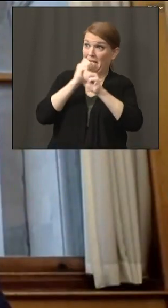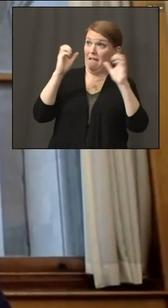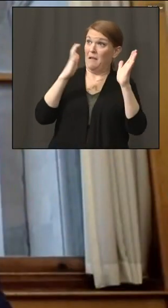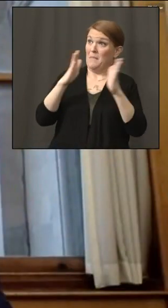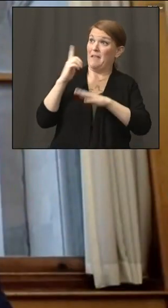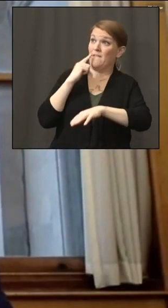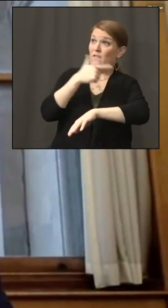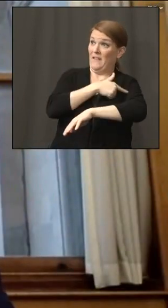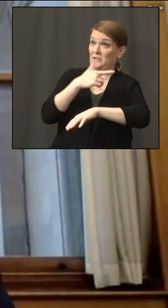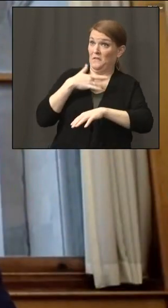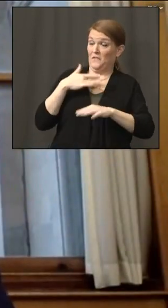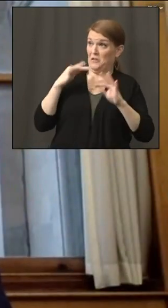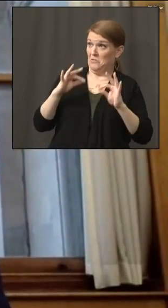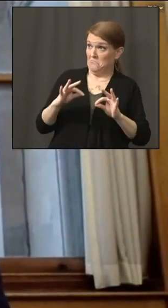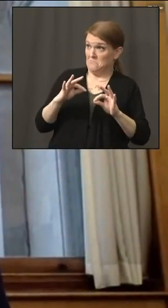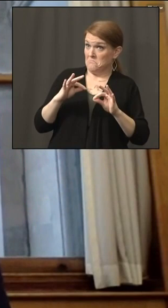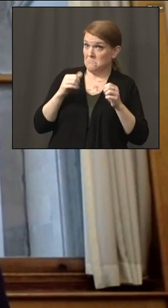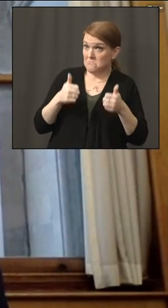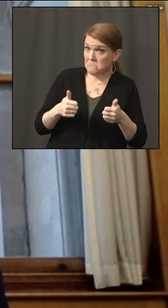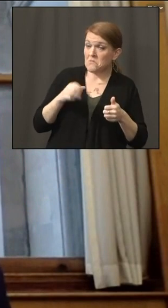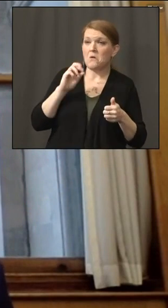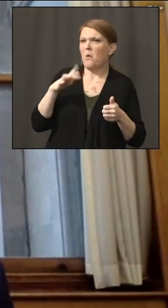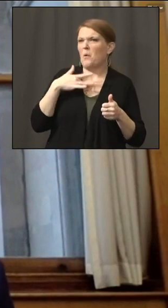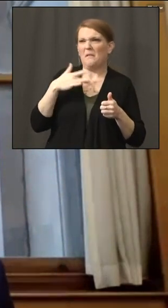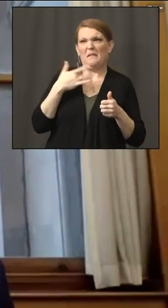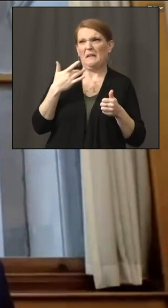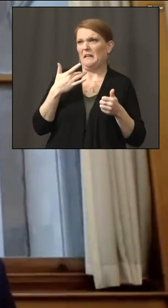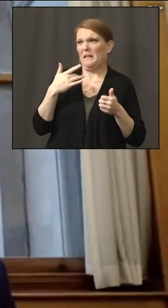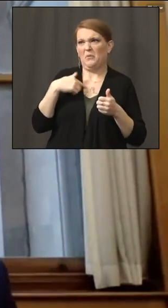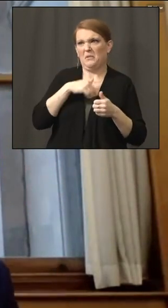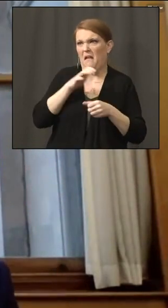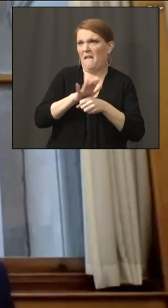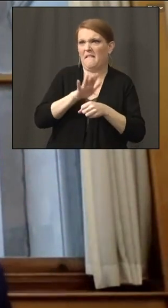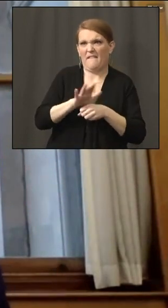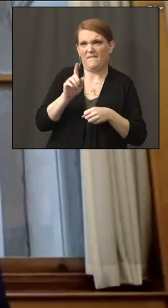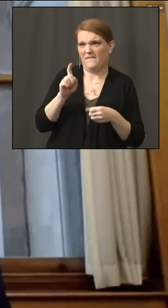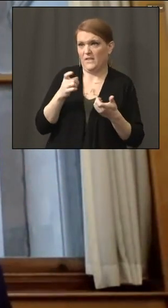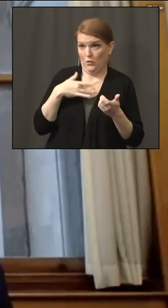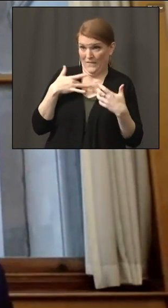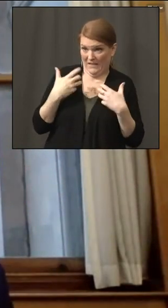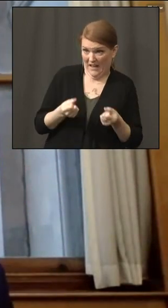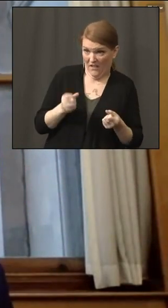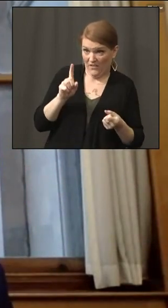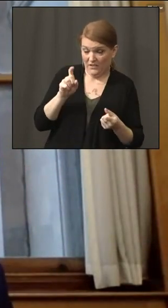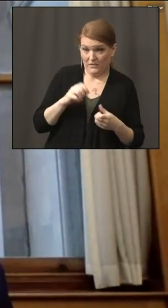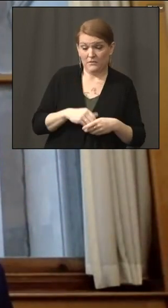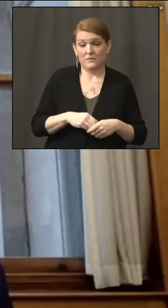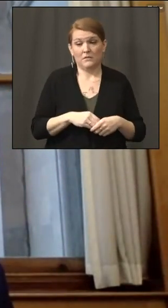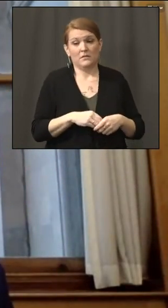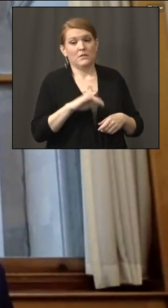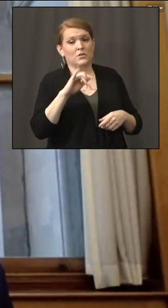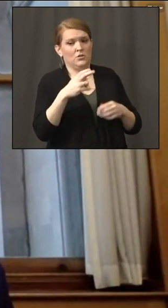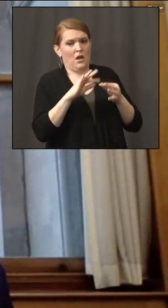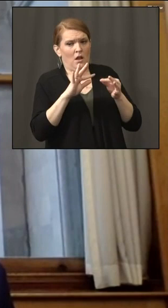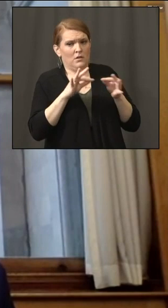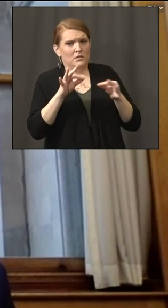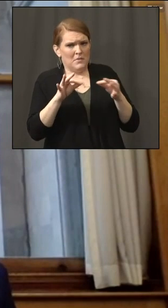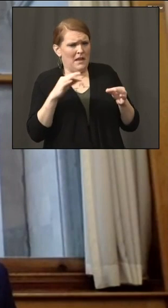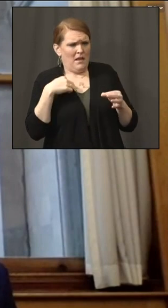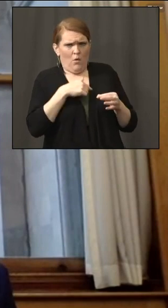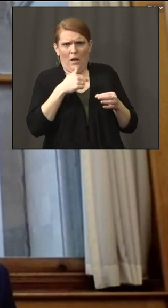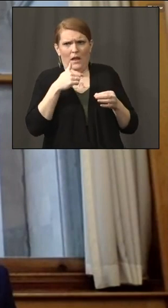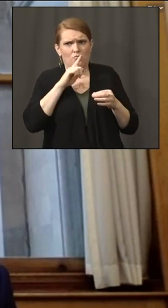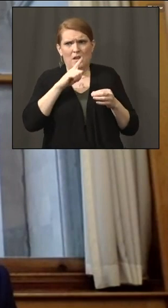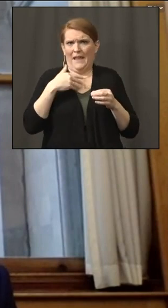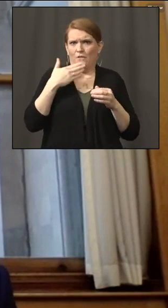vaccination? Like, is the confidence there? No, we're off to a great start. You know, we are, one thing to